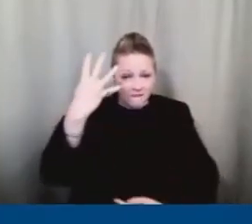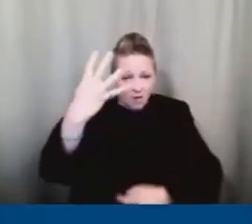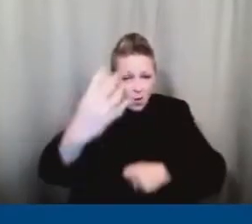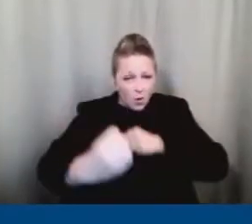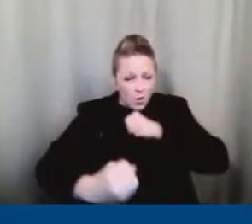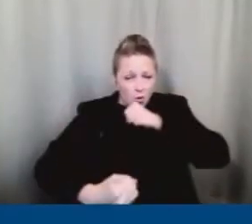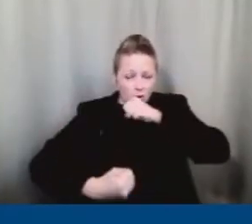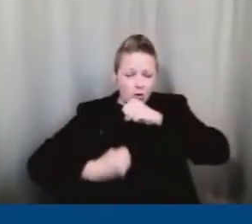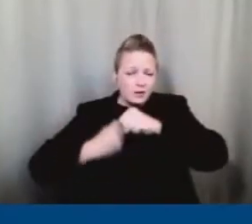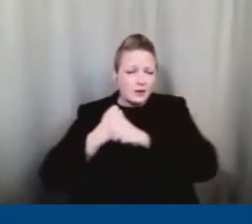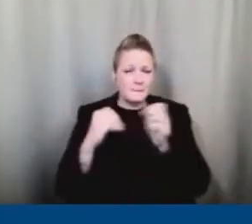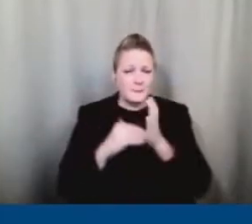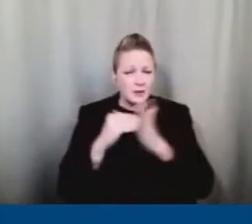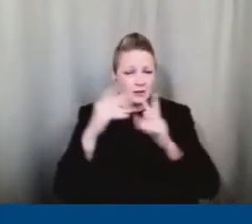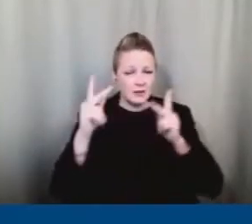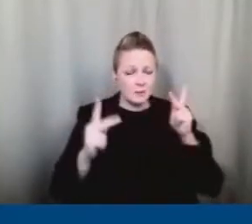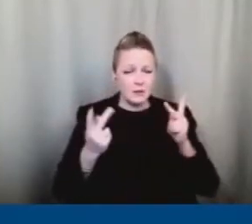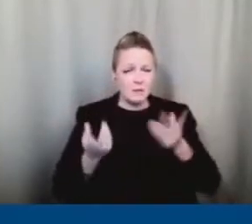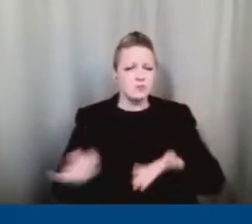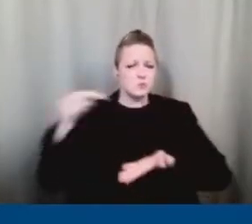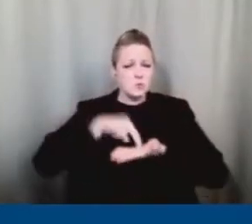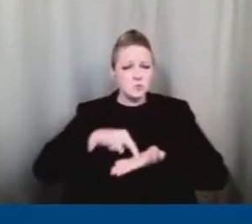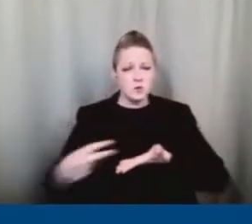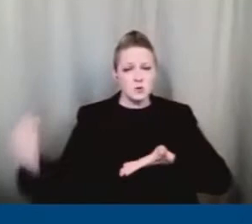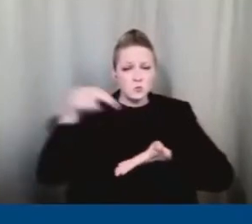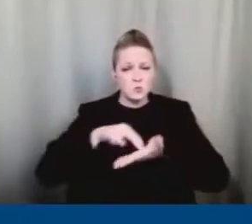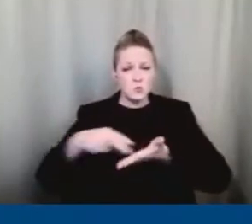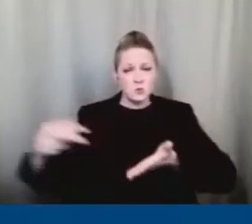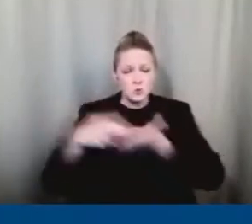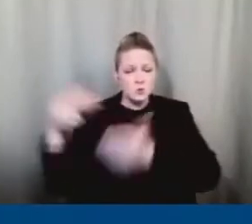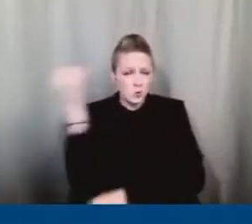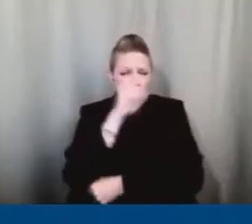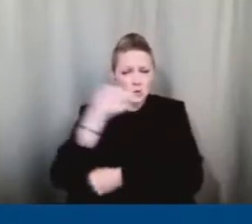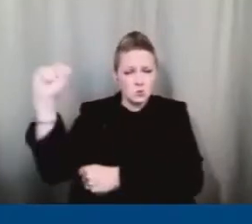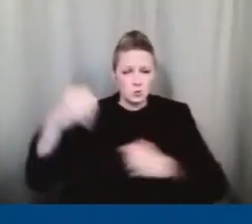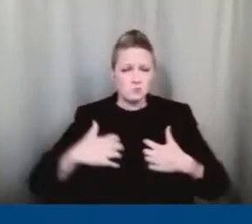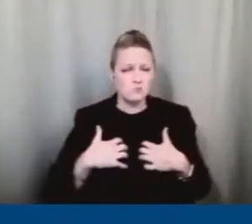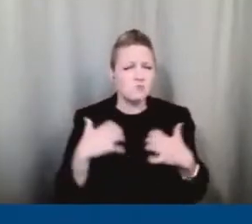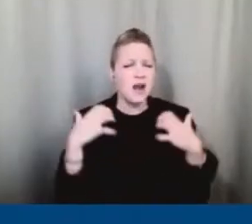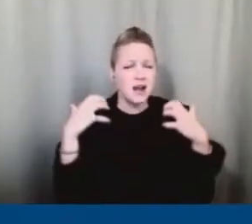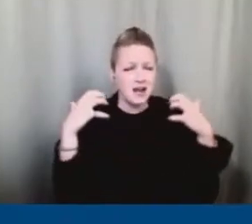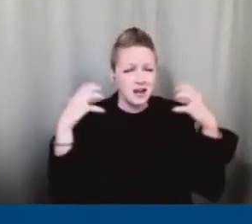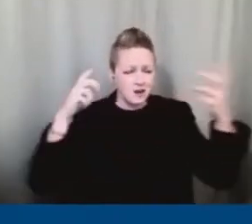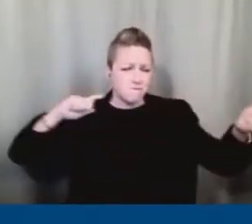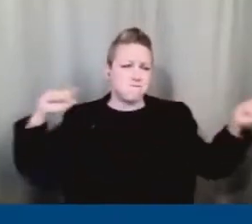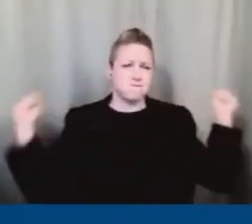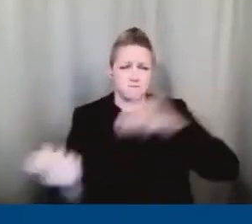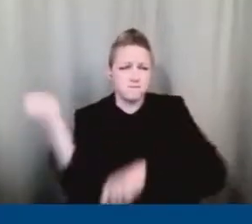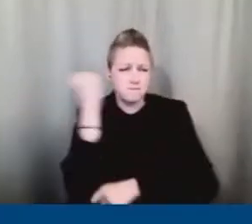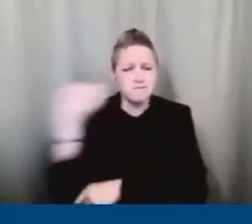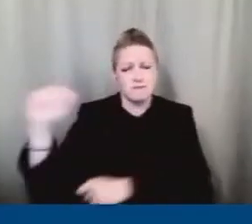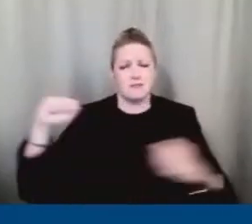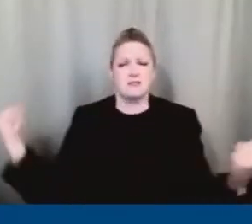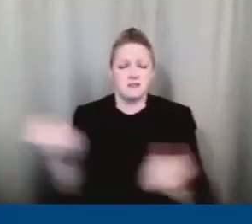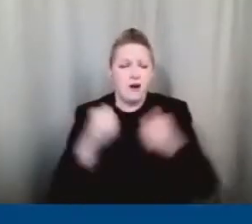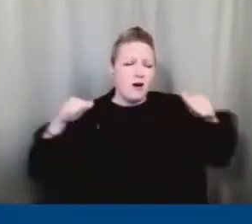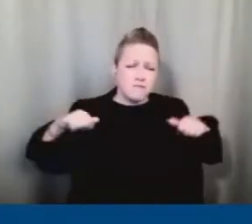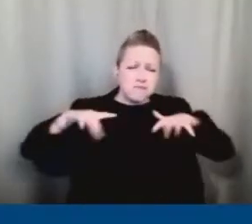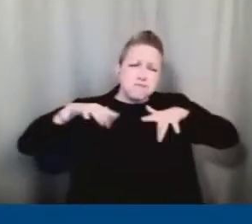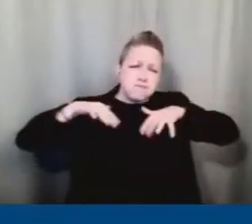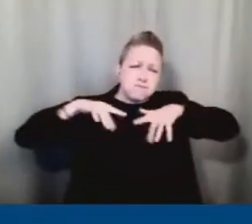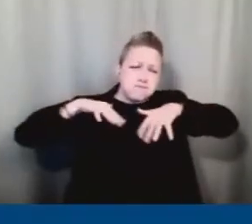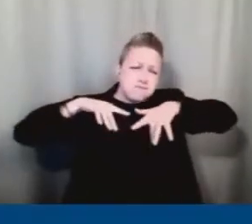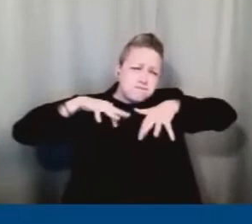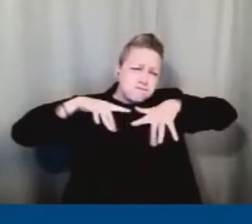people rising up in our rage, in our grief, in our revolutionary love, flooding the streets in an uprising for